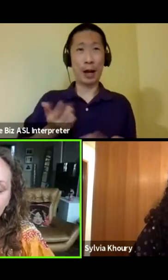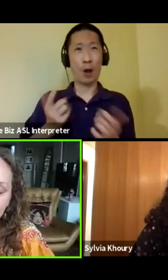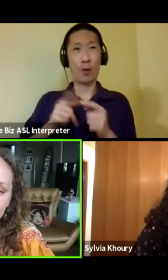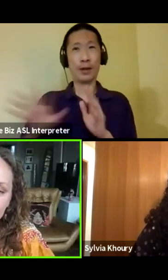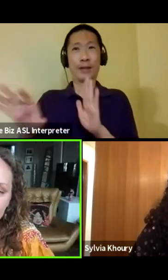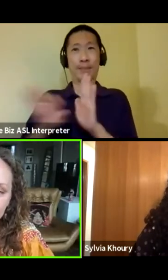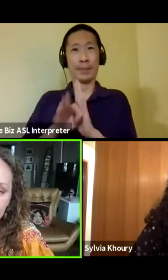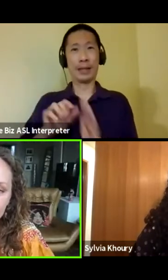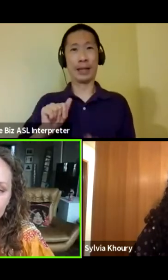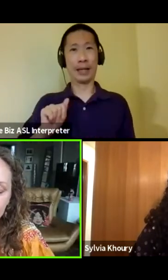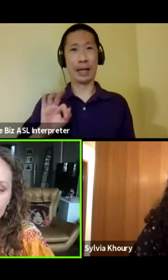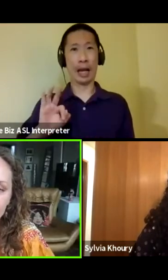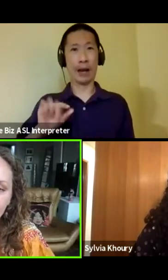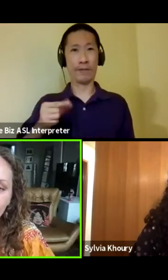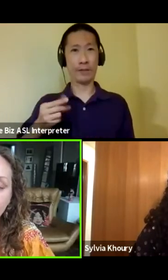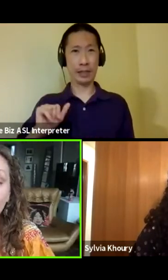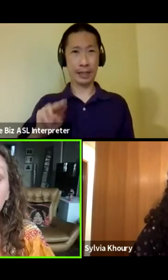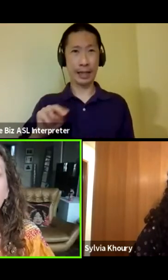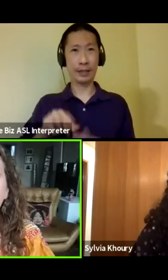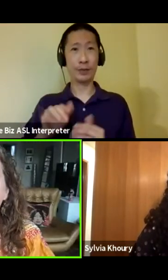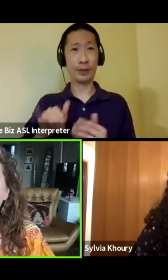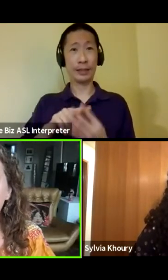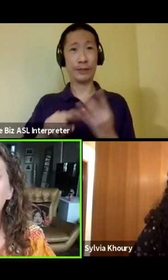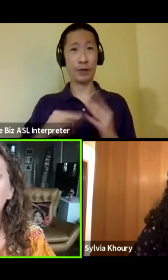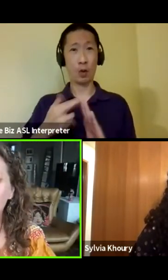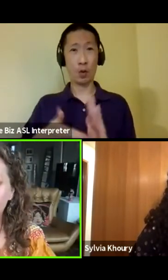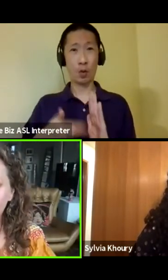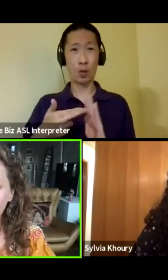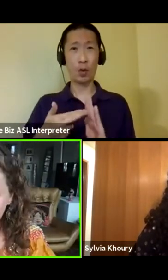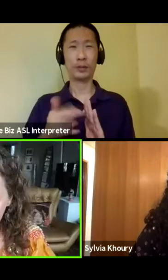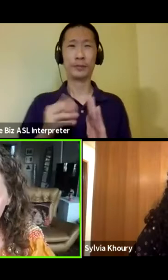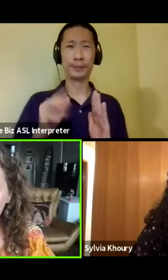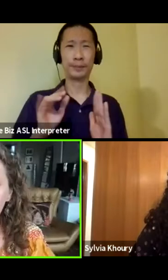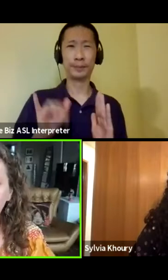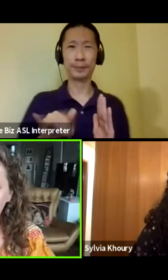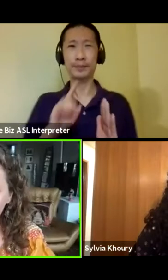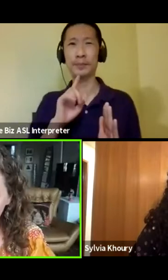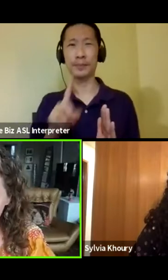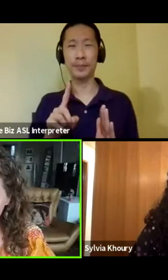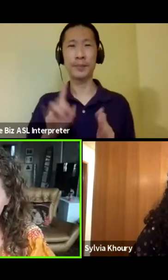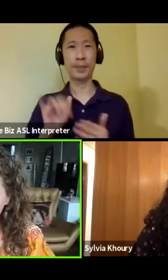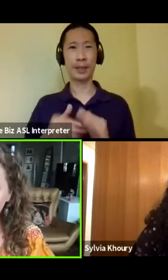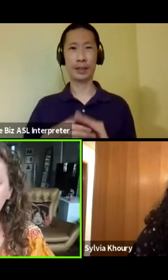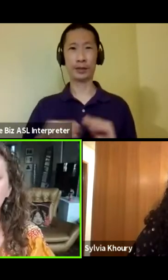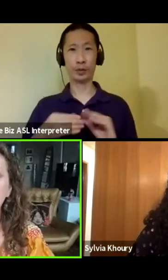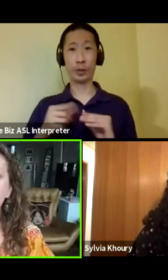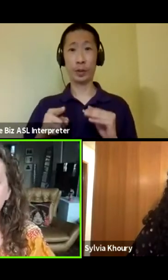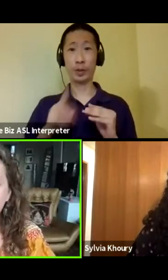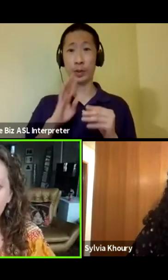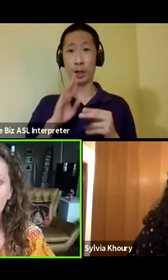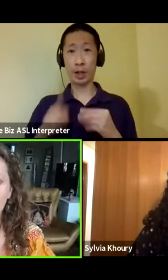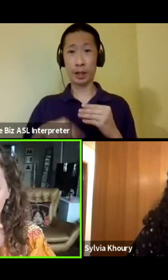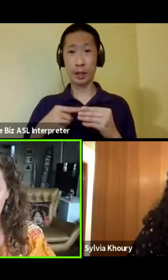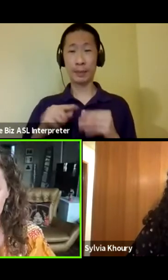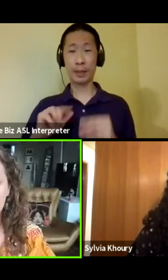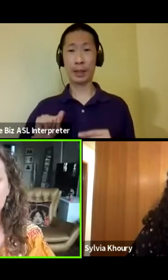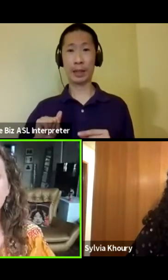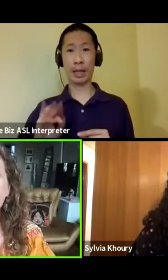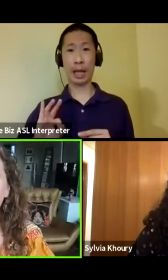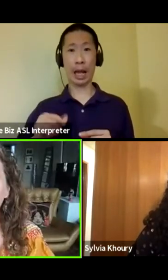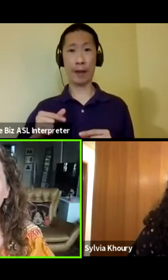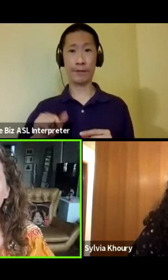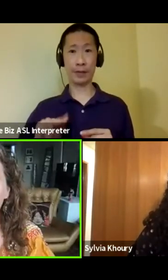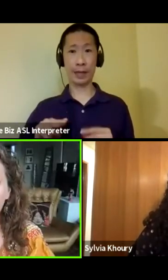cast Afghans in these four roles. And it is, it is that story that you're talking about of Afghan Americans.